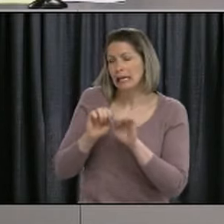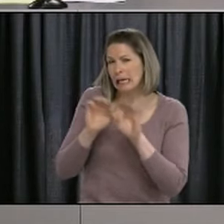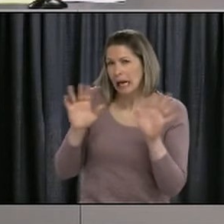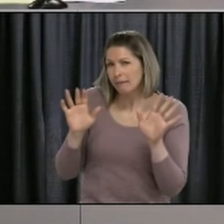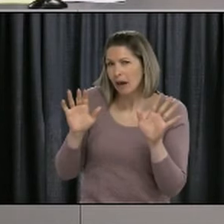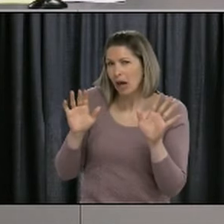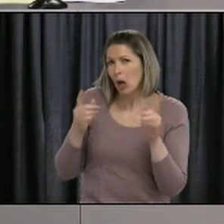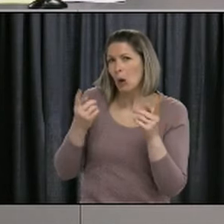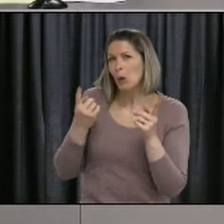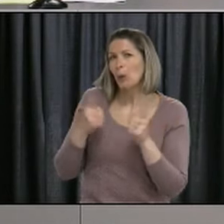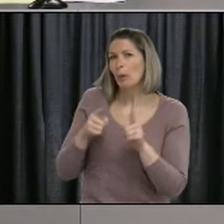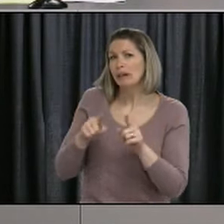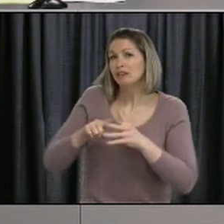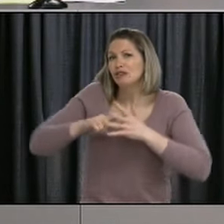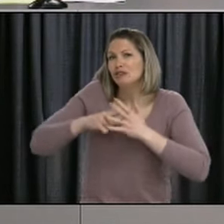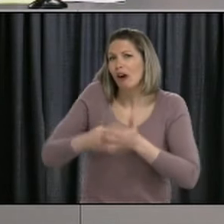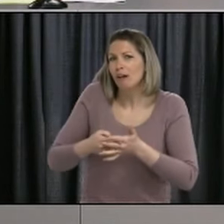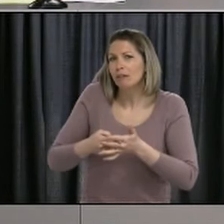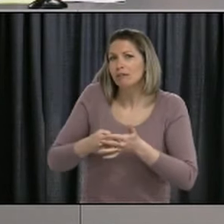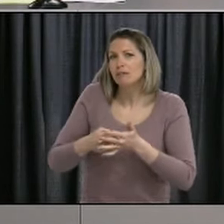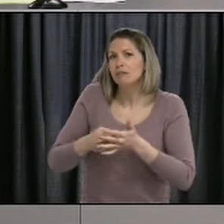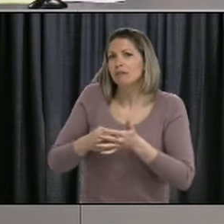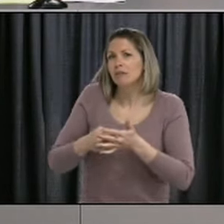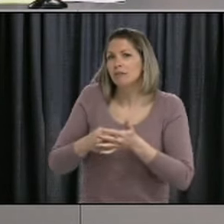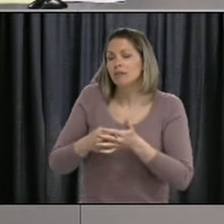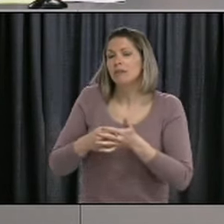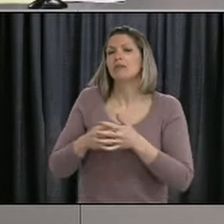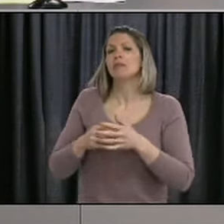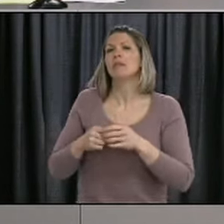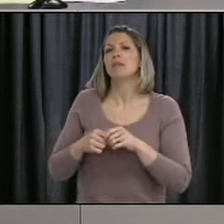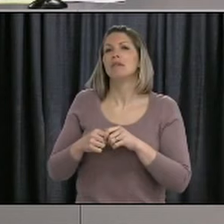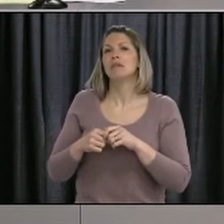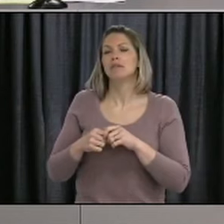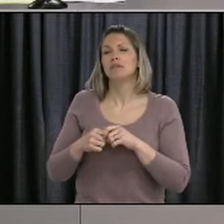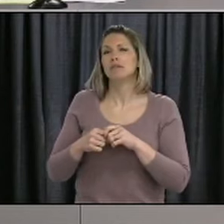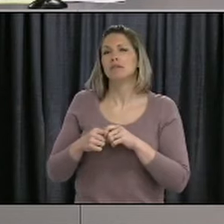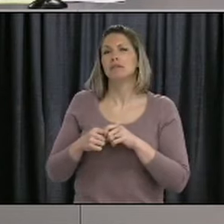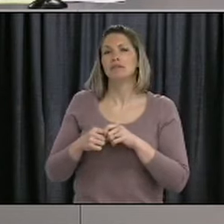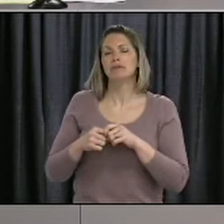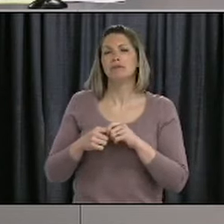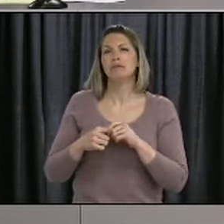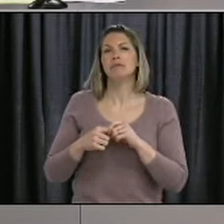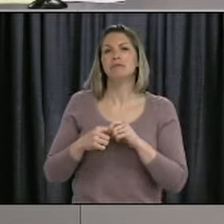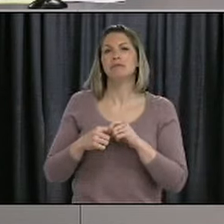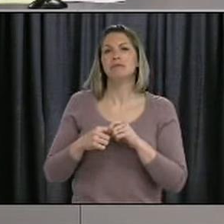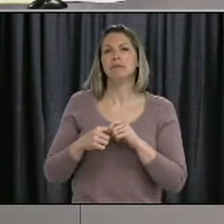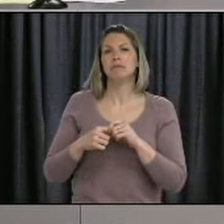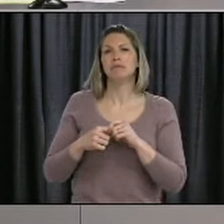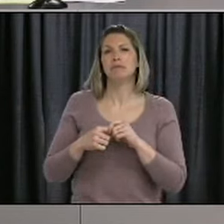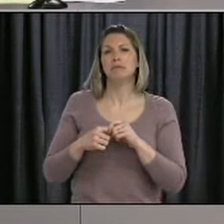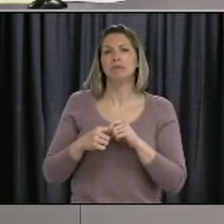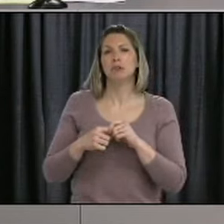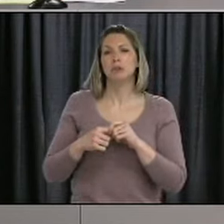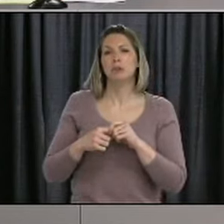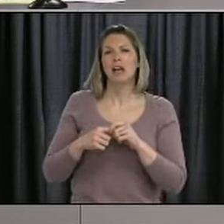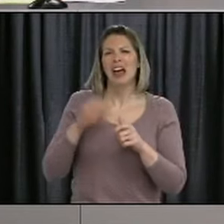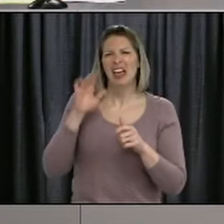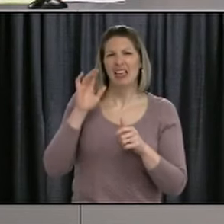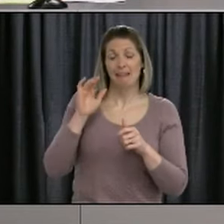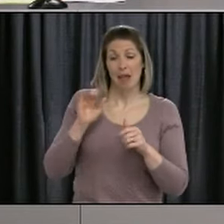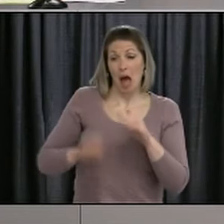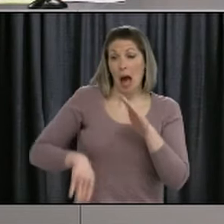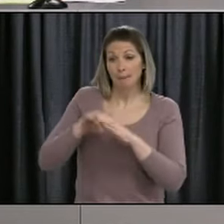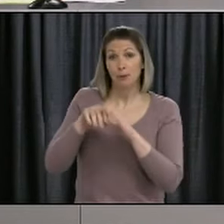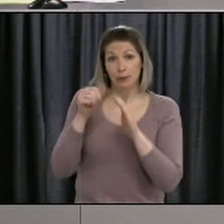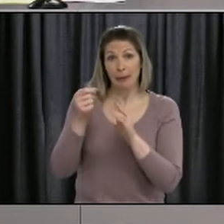an idea of when you expect people will be allowed to have gatherings of, say, ten people or whatever